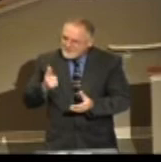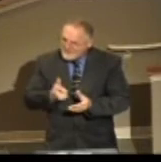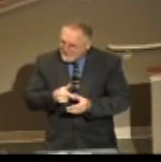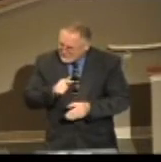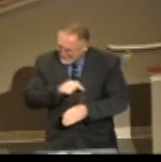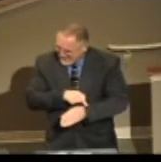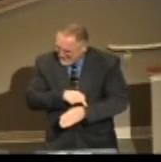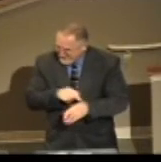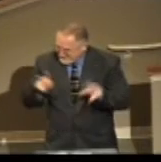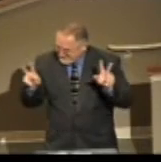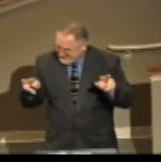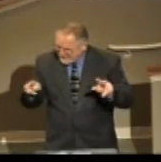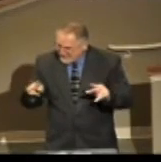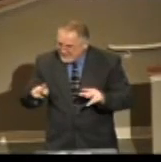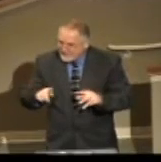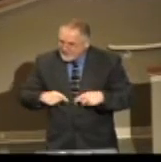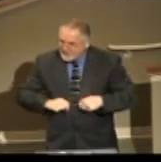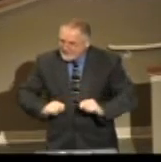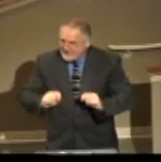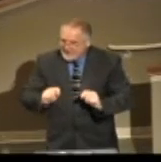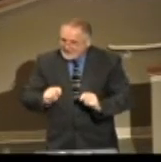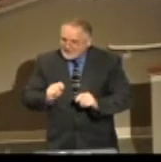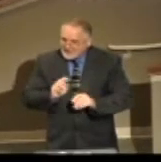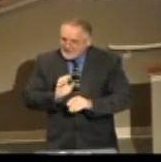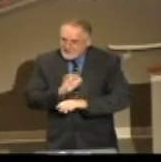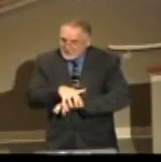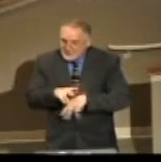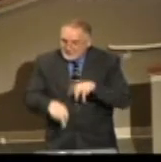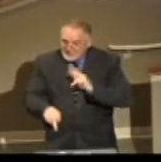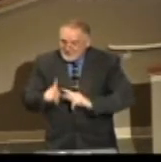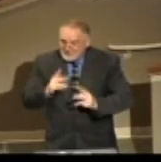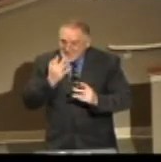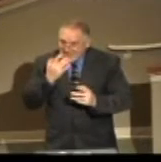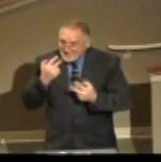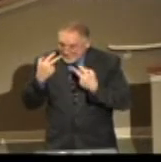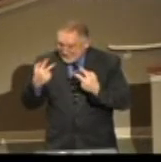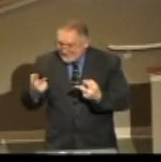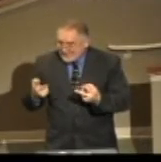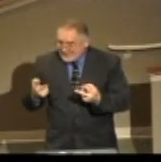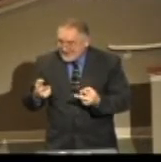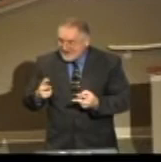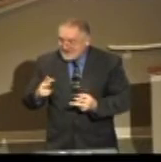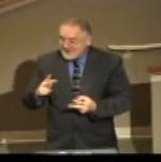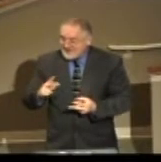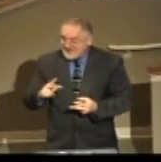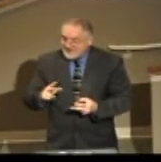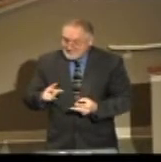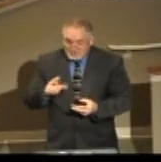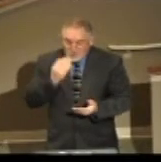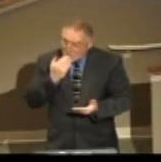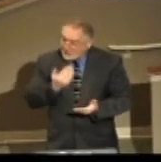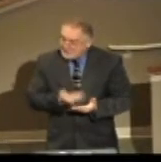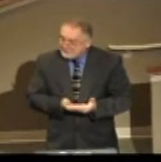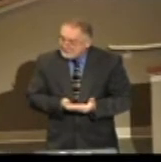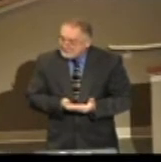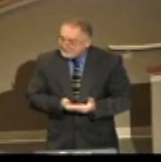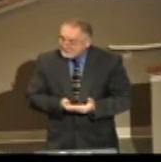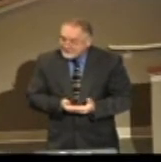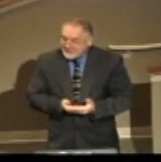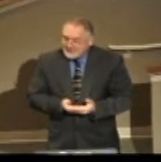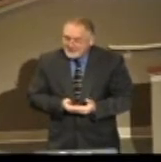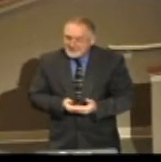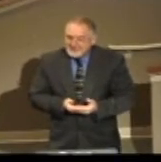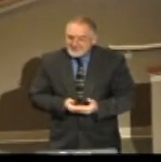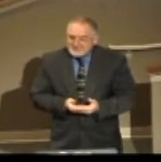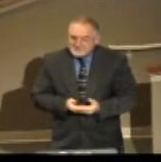They were trying to get people again to taste and see that cornflakes were good. You can make your mind about that or